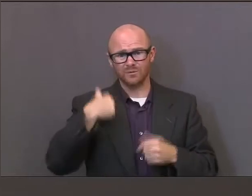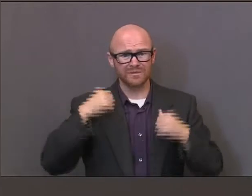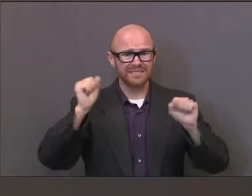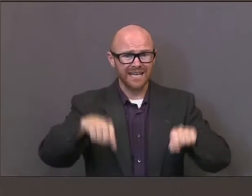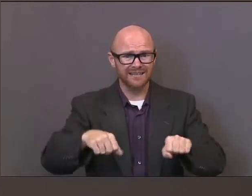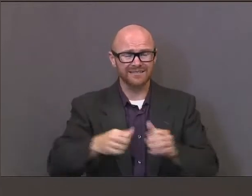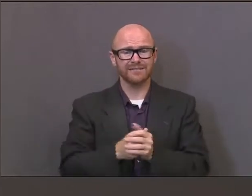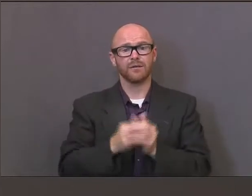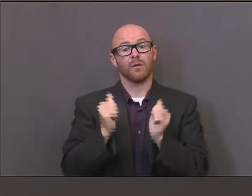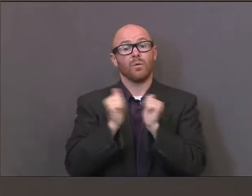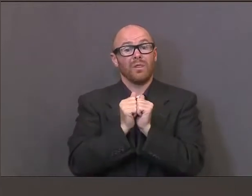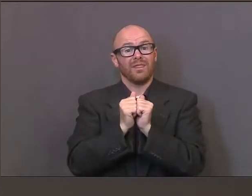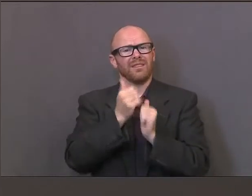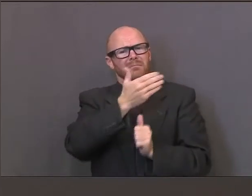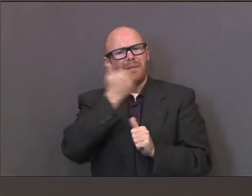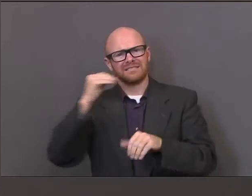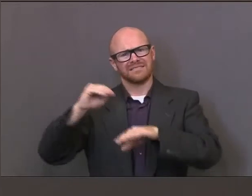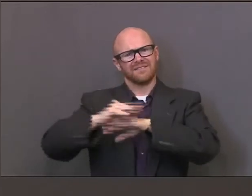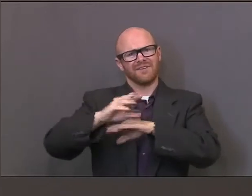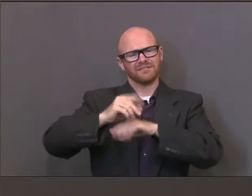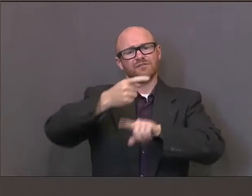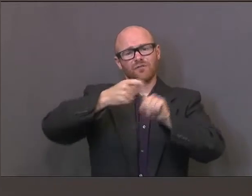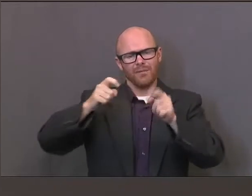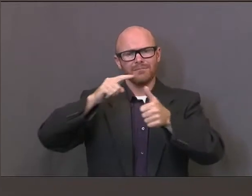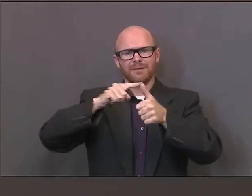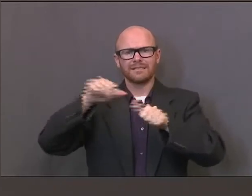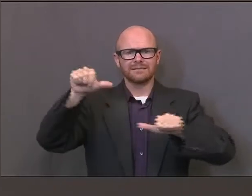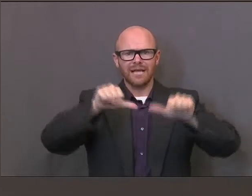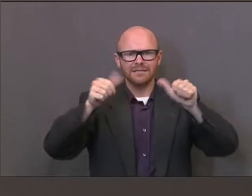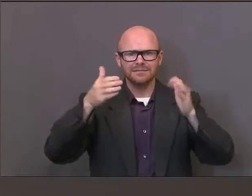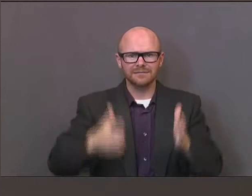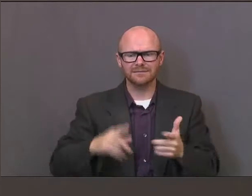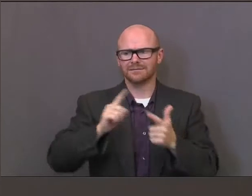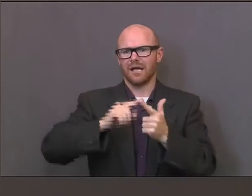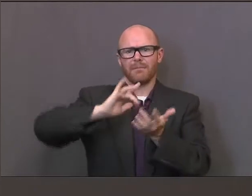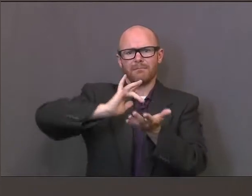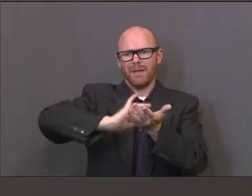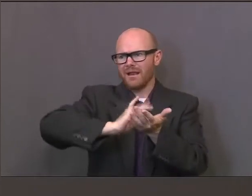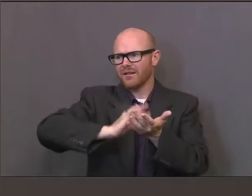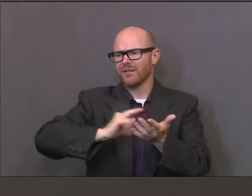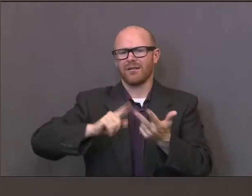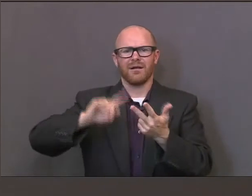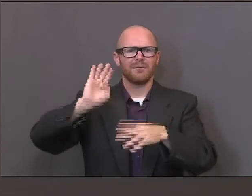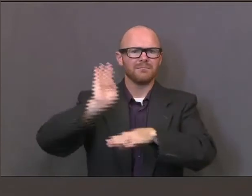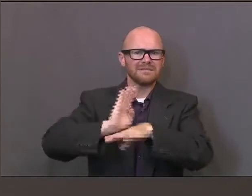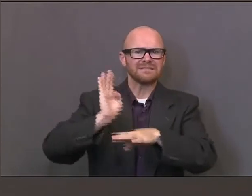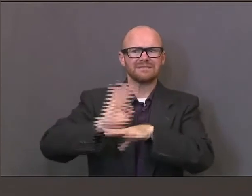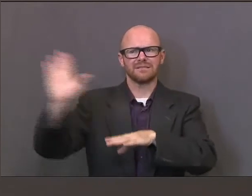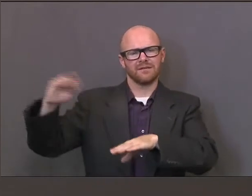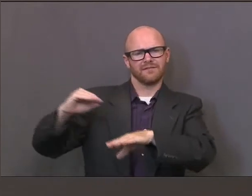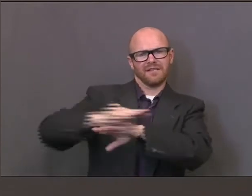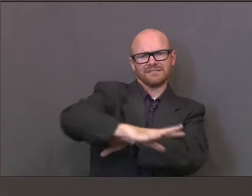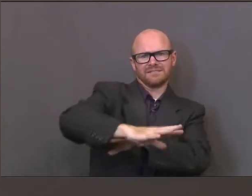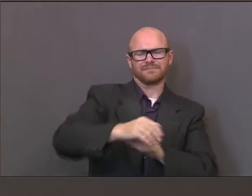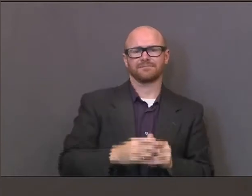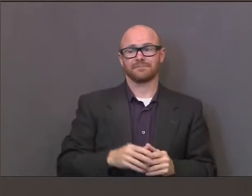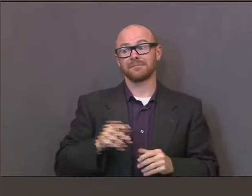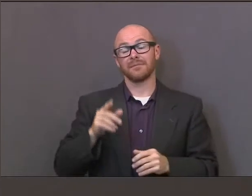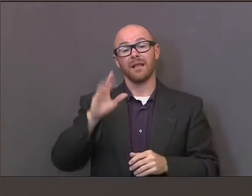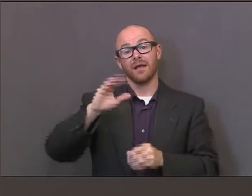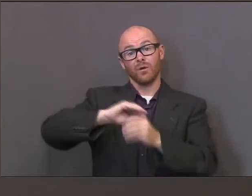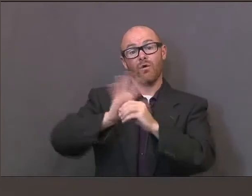we have from our science and medical advisors. But COVID-19 is a serious illness. It's a serious respiratory